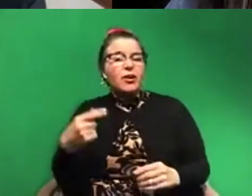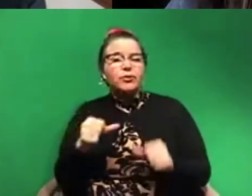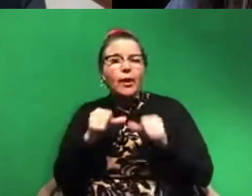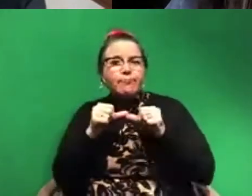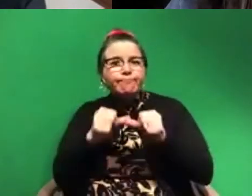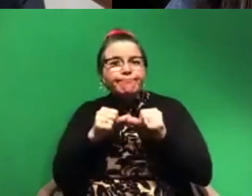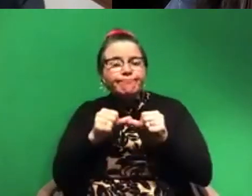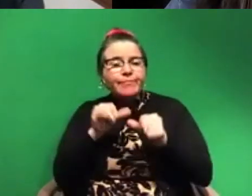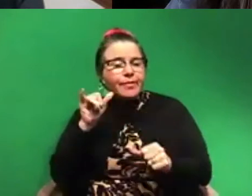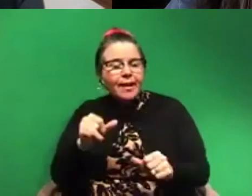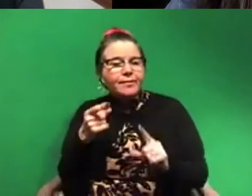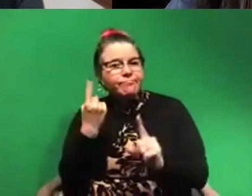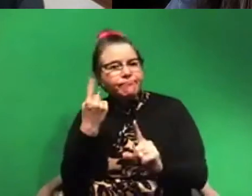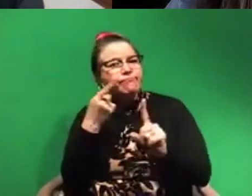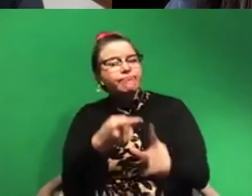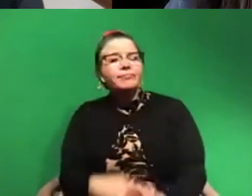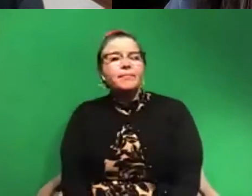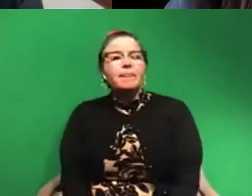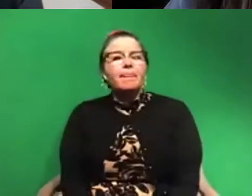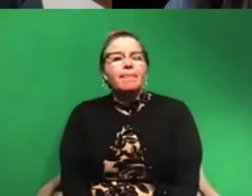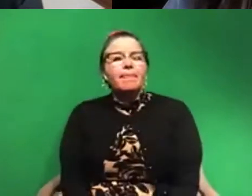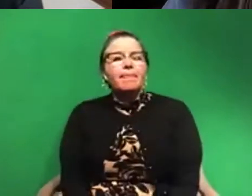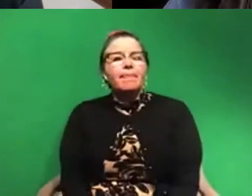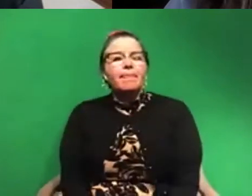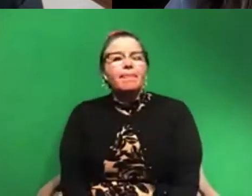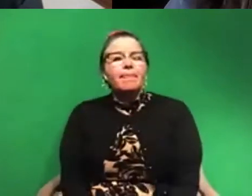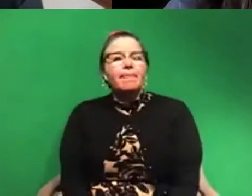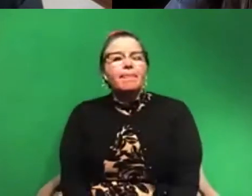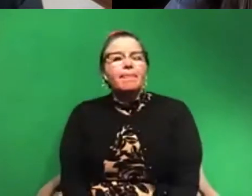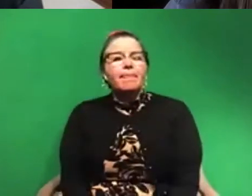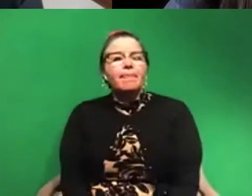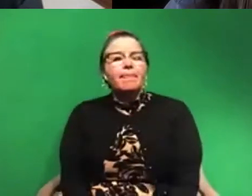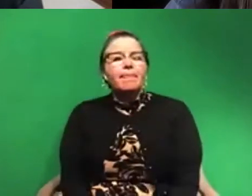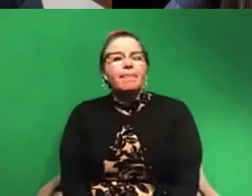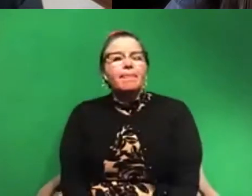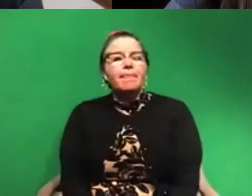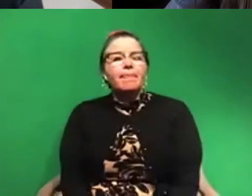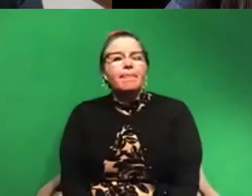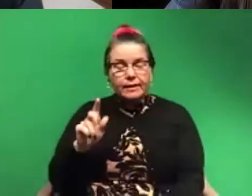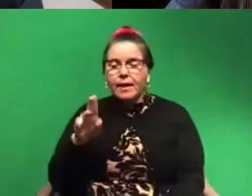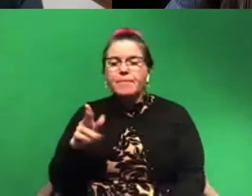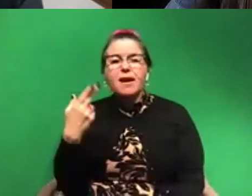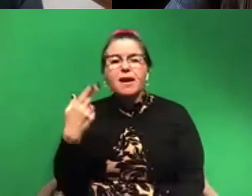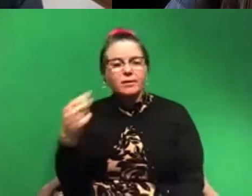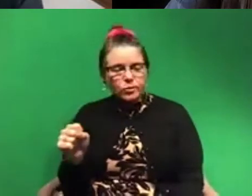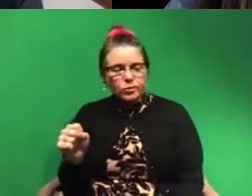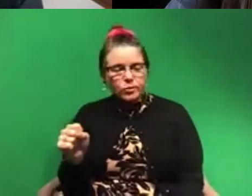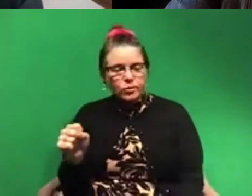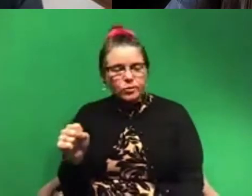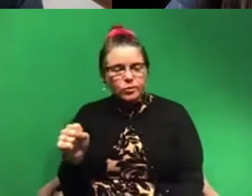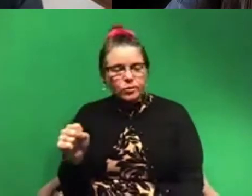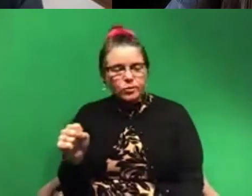started by volunteering in a marine lab when I was in high school, ended up going to college, studying biology there,